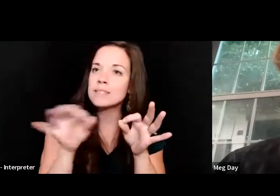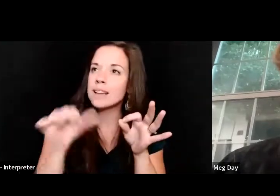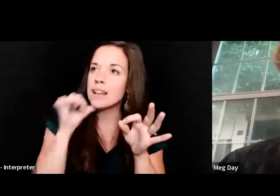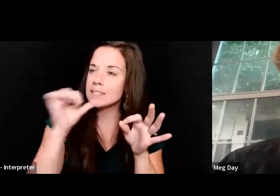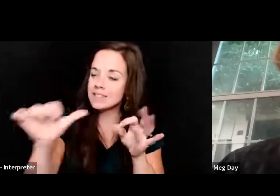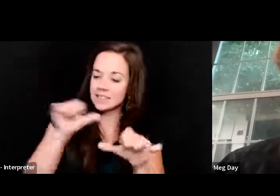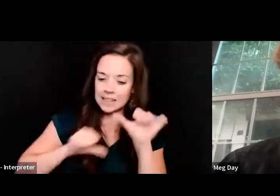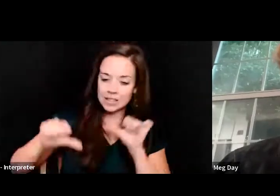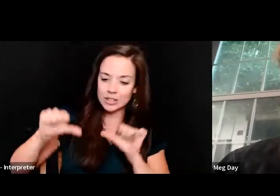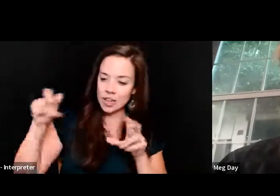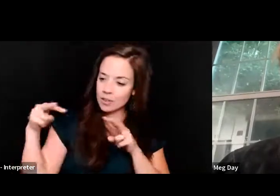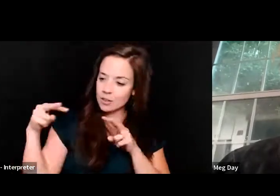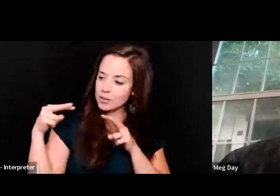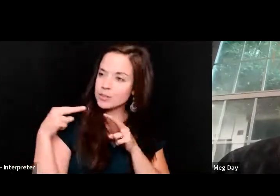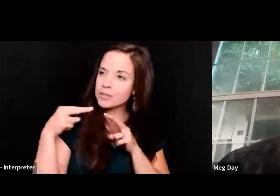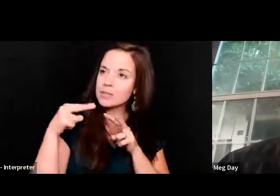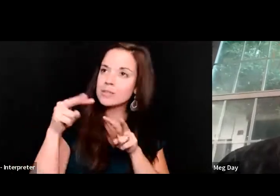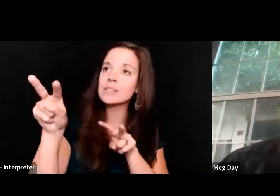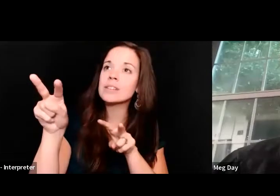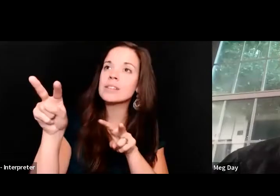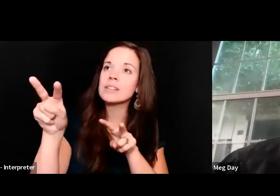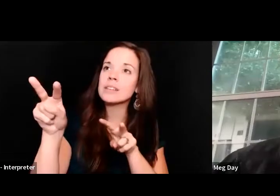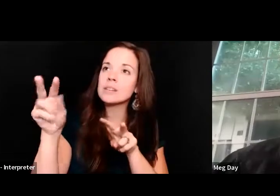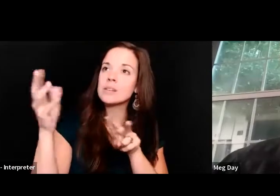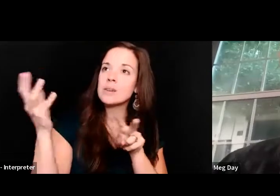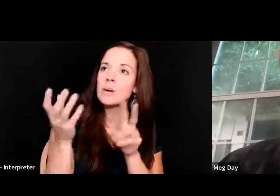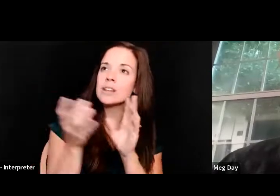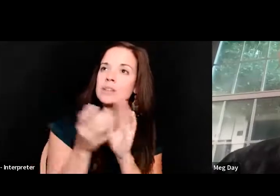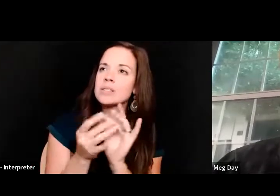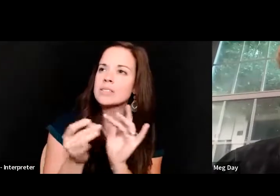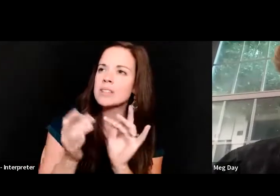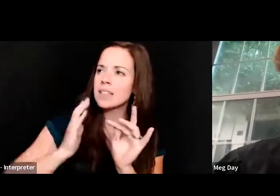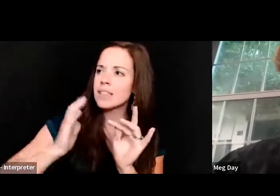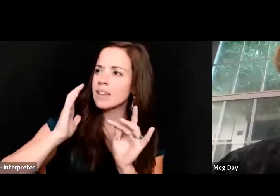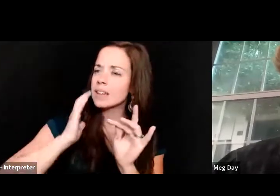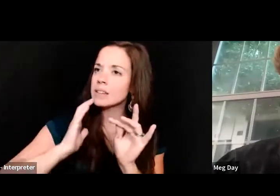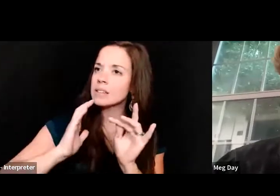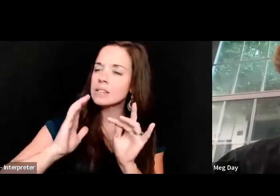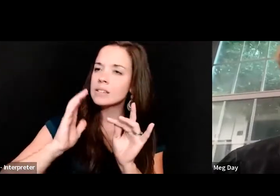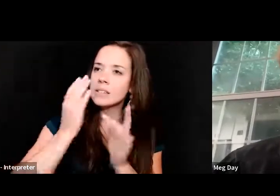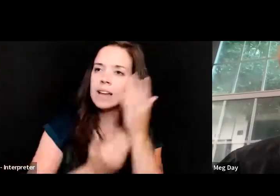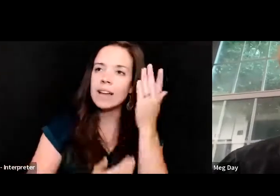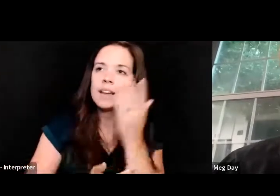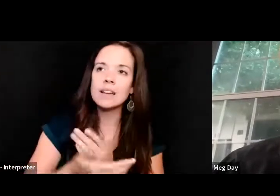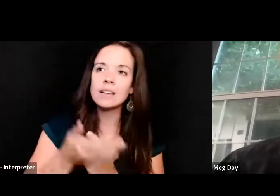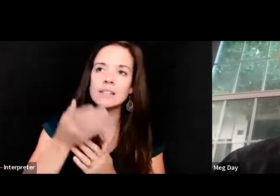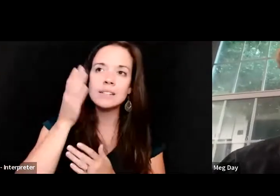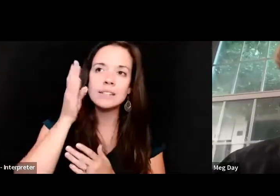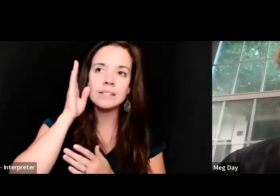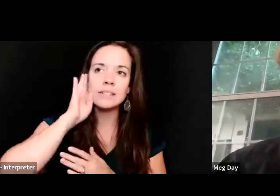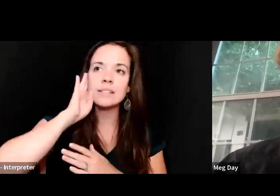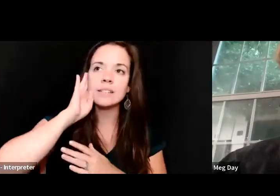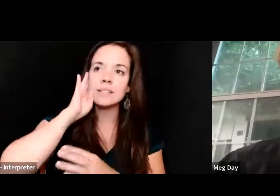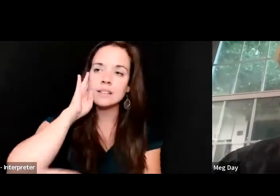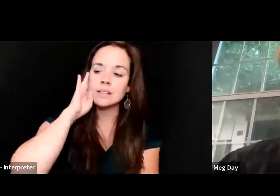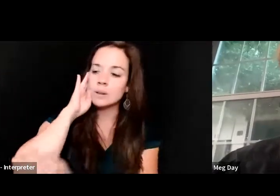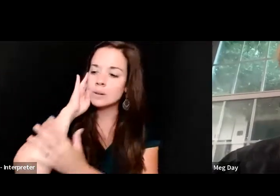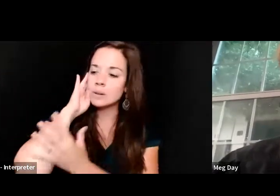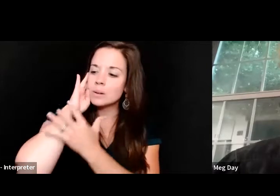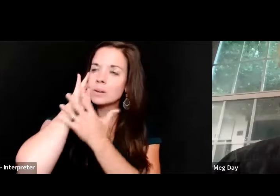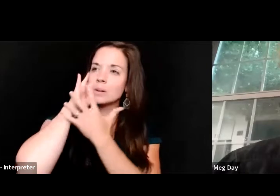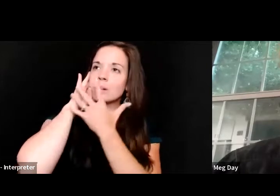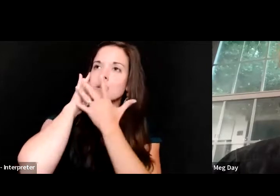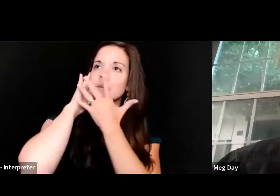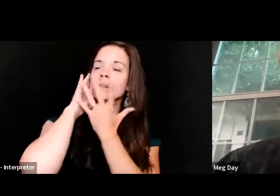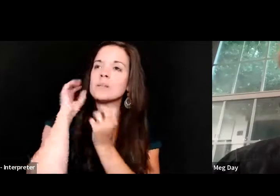What did you say then, hand cupped to my ear, as if it would send more than winter, across my